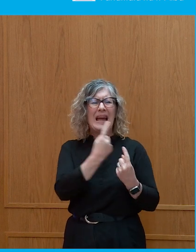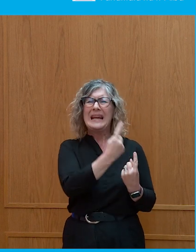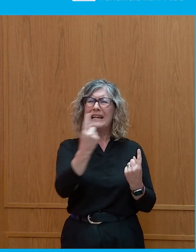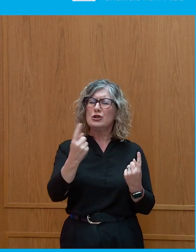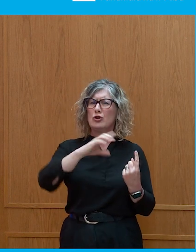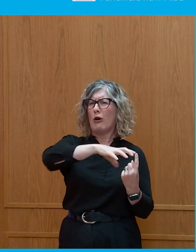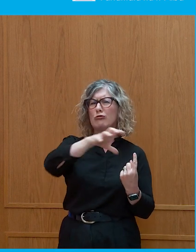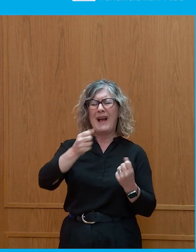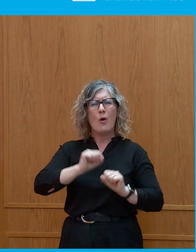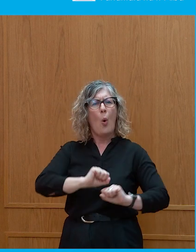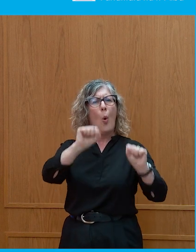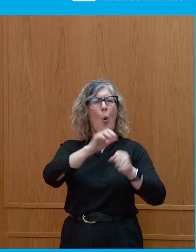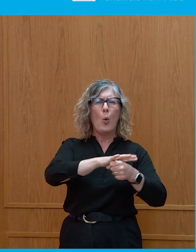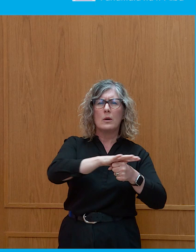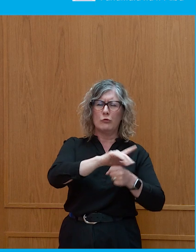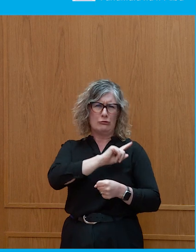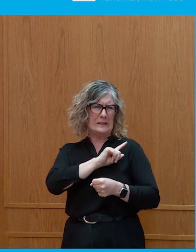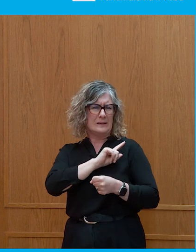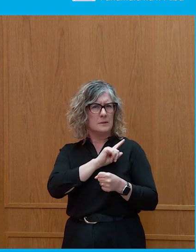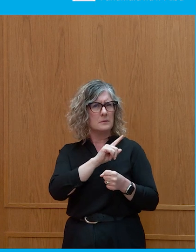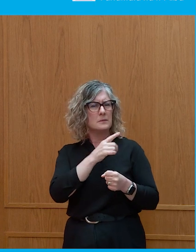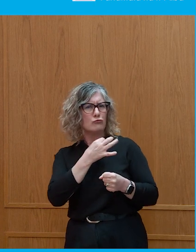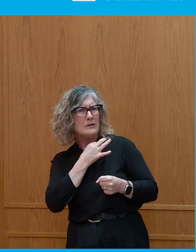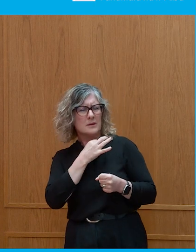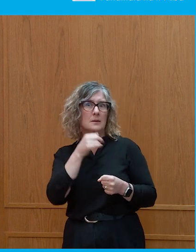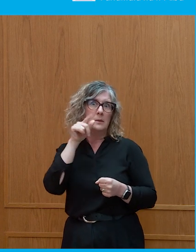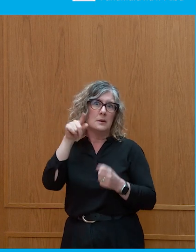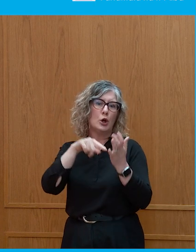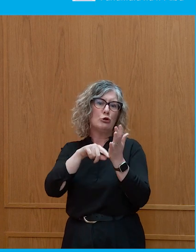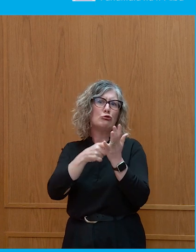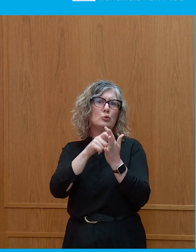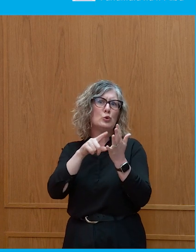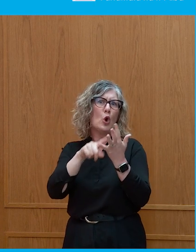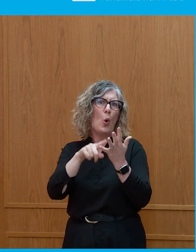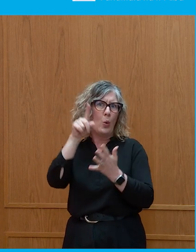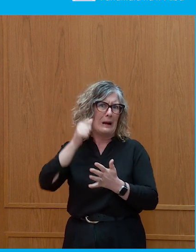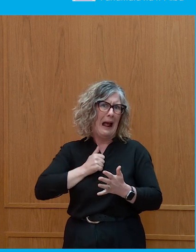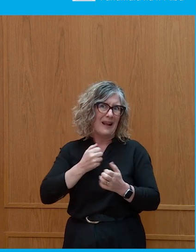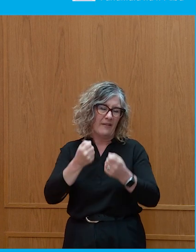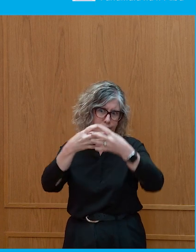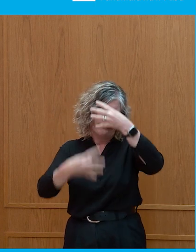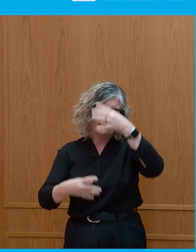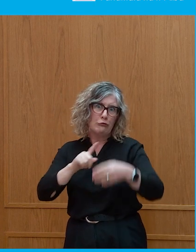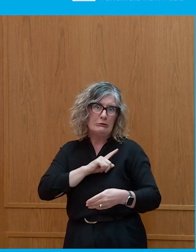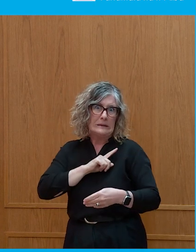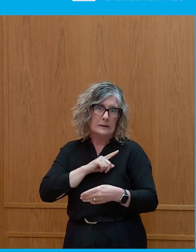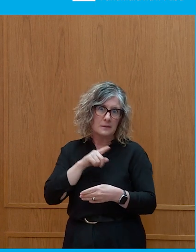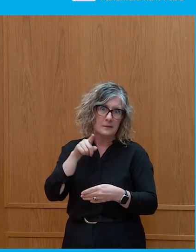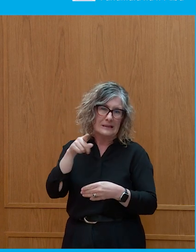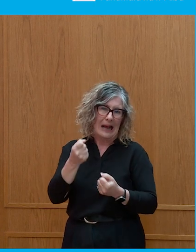You mentioned Justin Trudeau. There's an awful lot of reasons why he's in trouble, not all down to the economy.